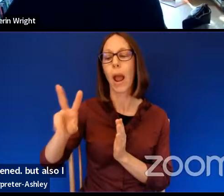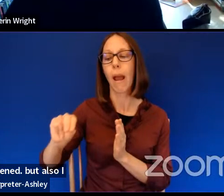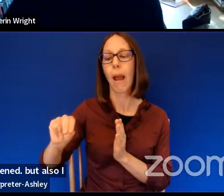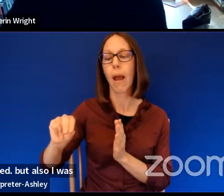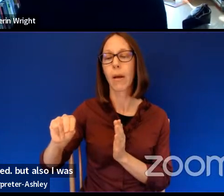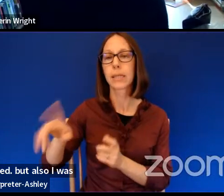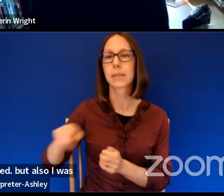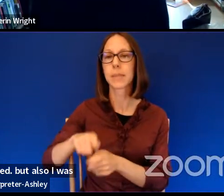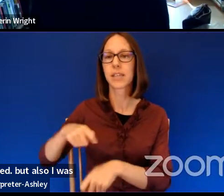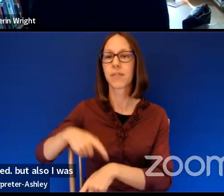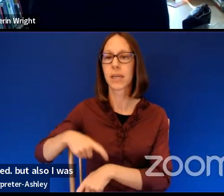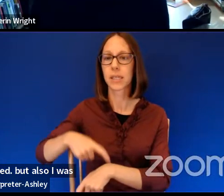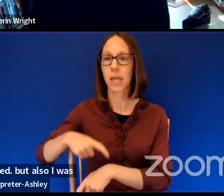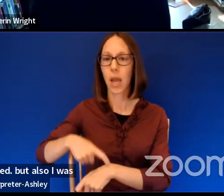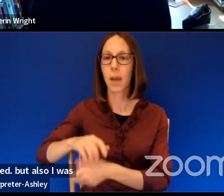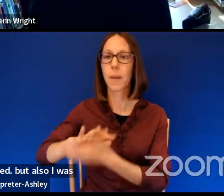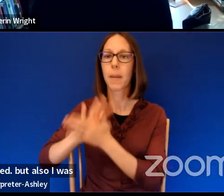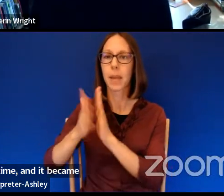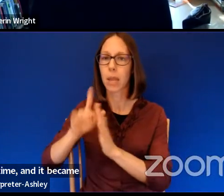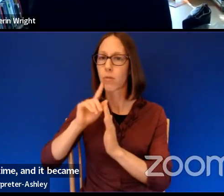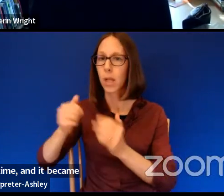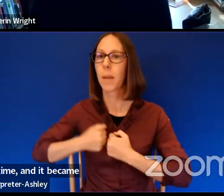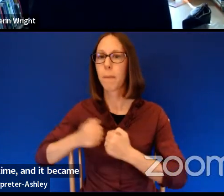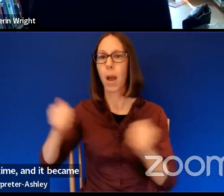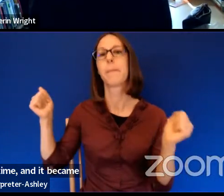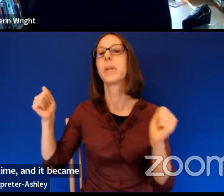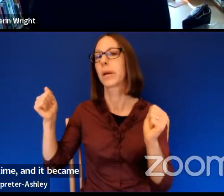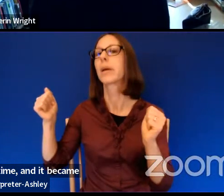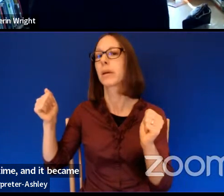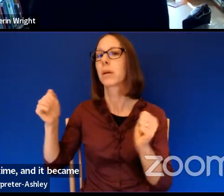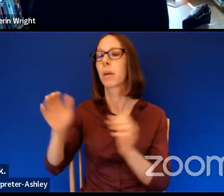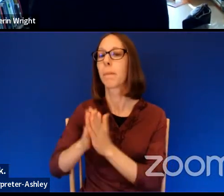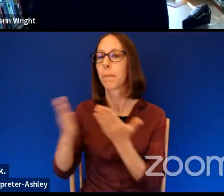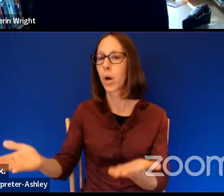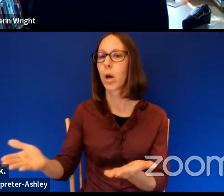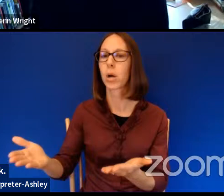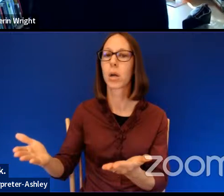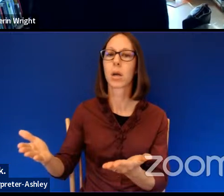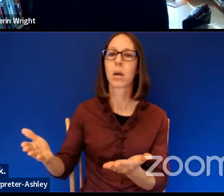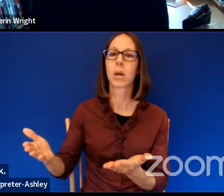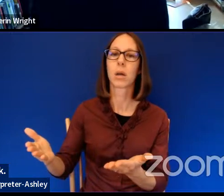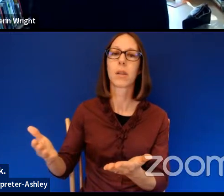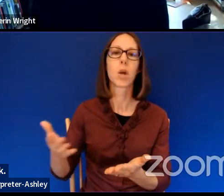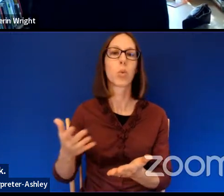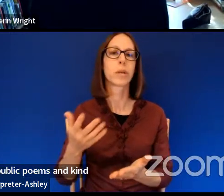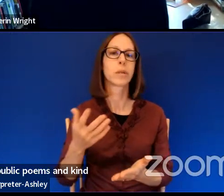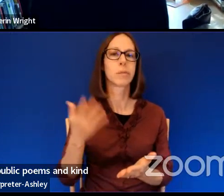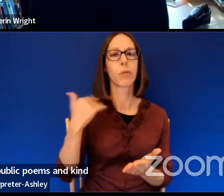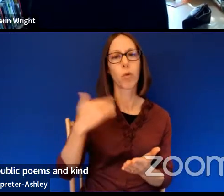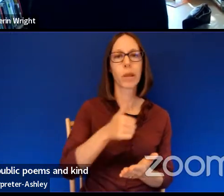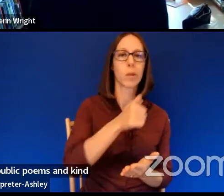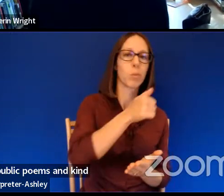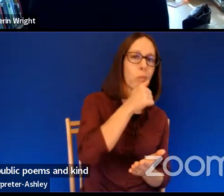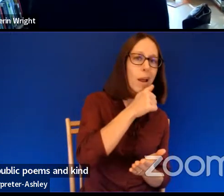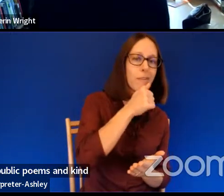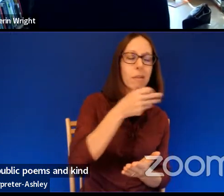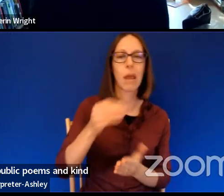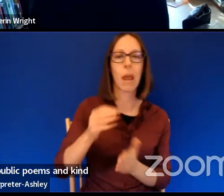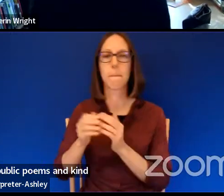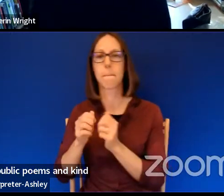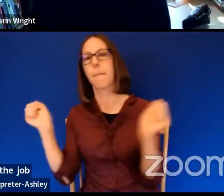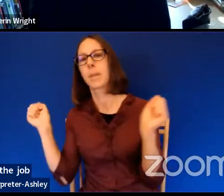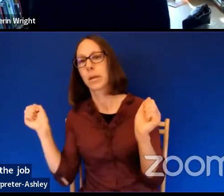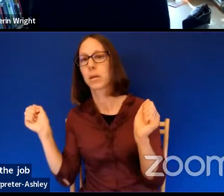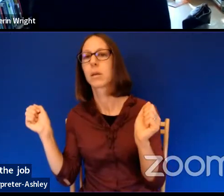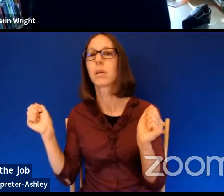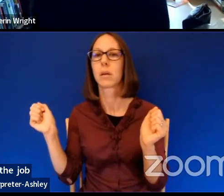and it became a very public book. Uh, there was a time when there were public poems and kind of private poems and the job of that book,